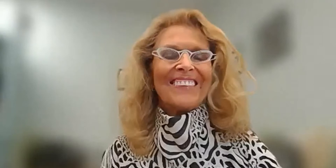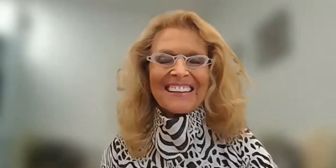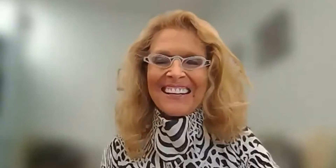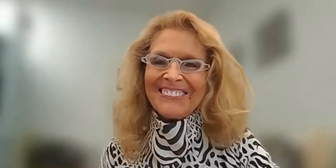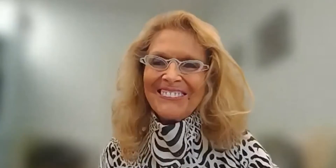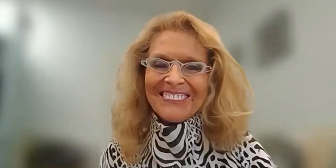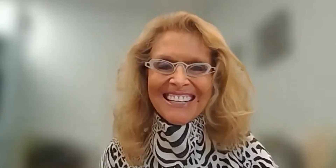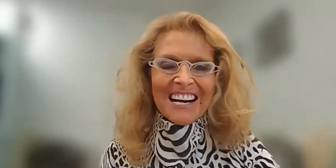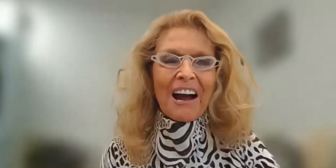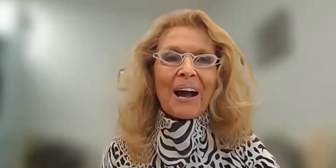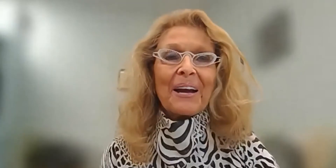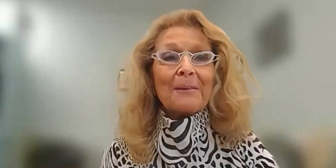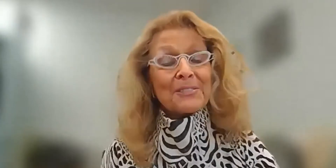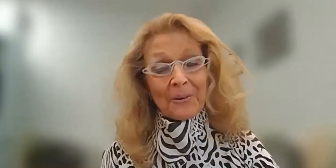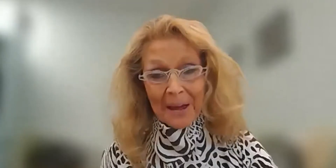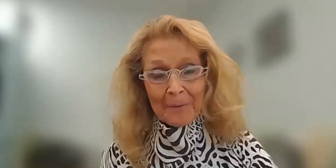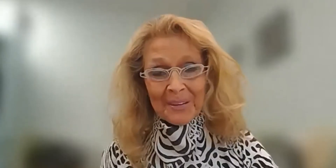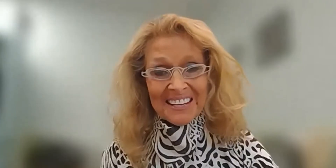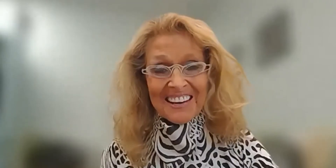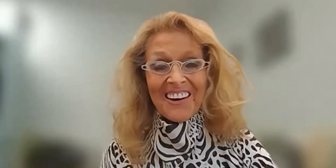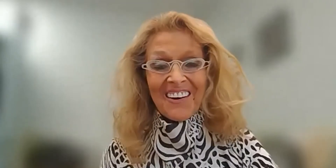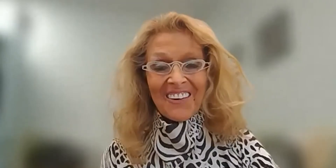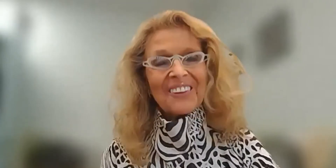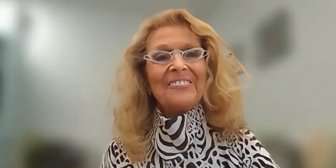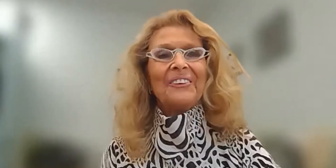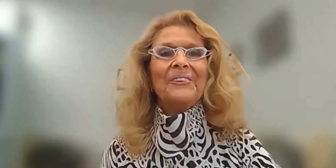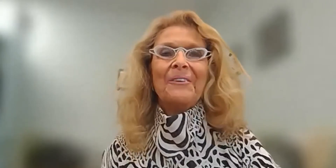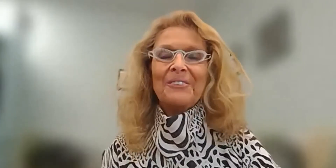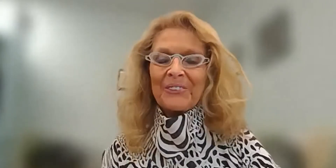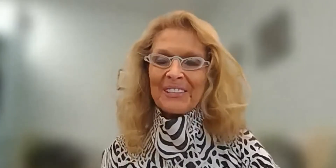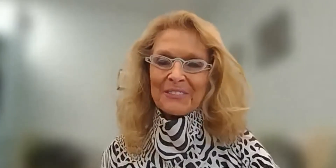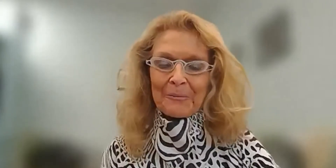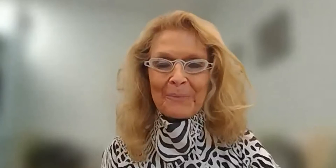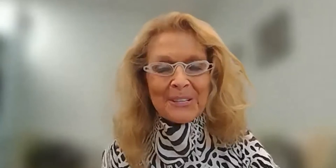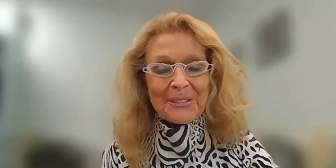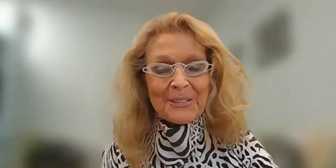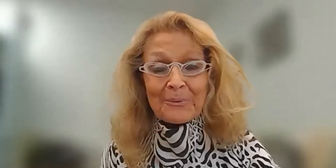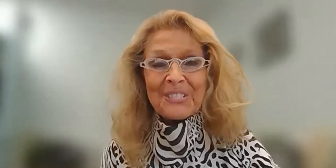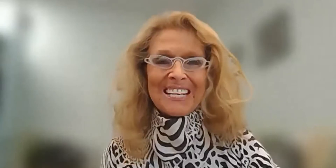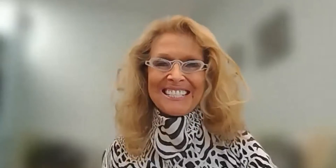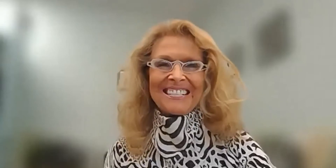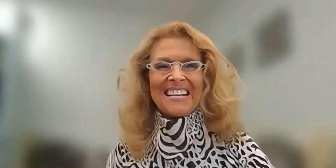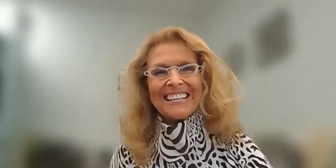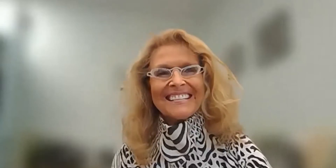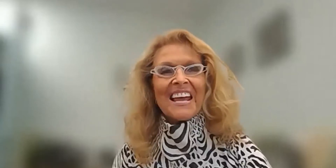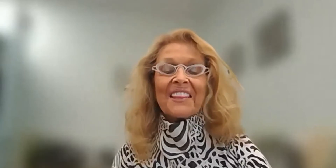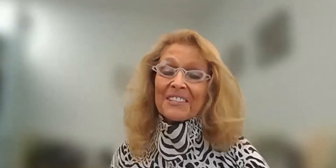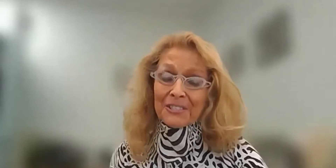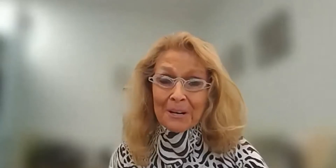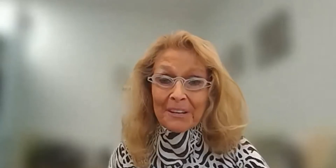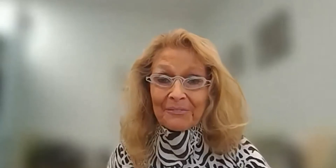Welcome. I am so happy, all of you who have joined us for Mentor Appreciation Night.